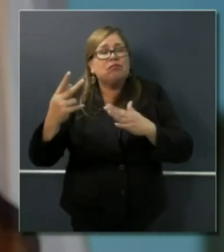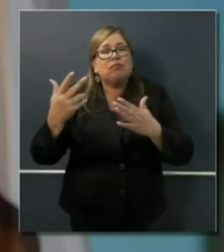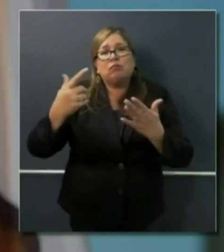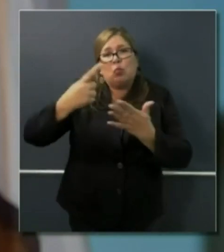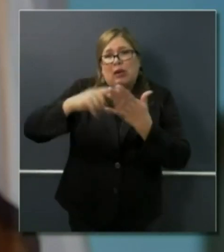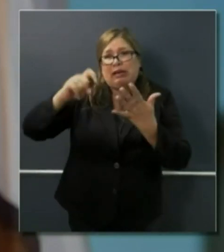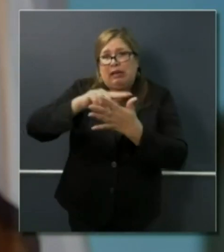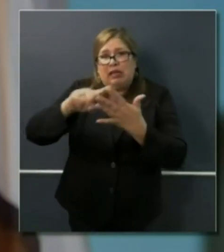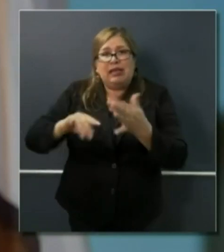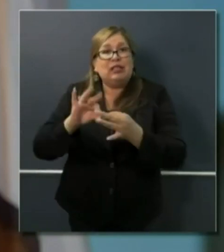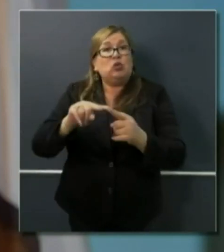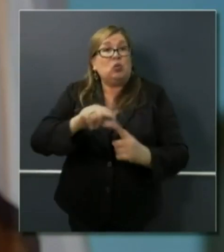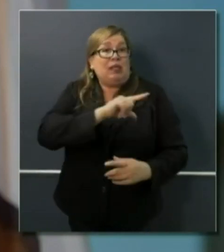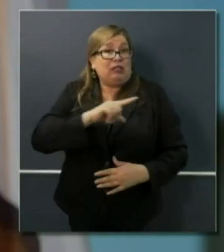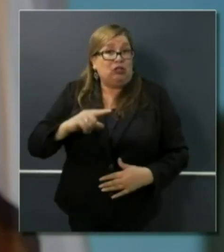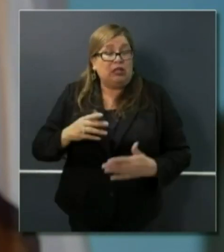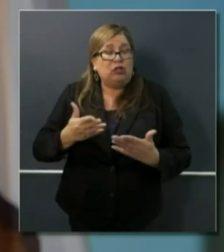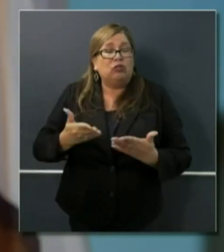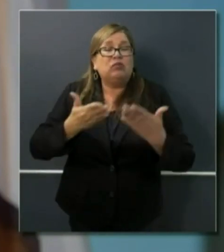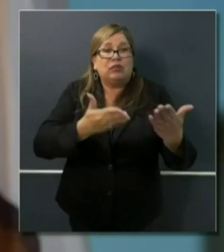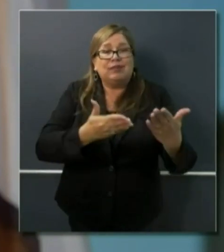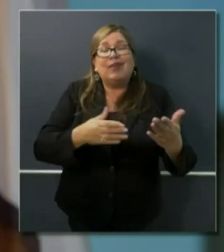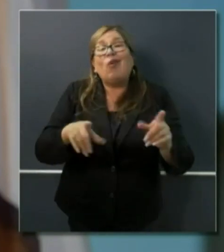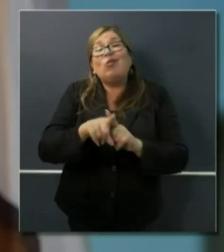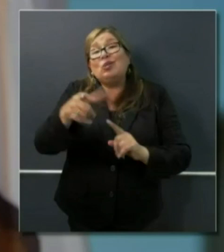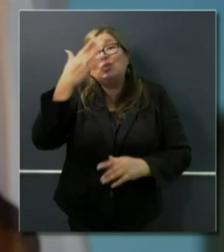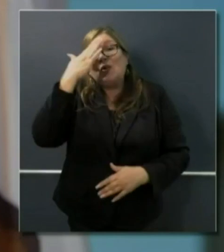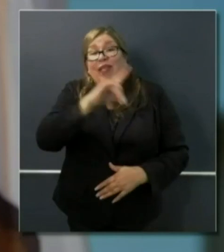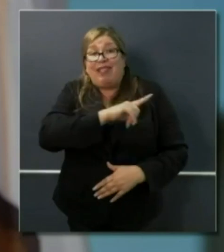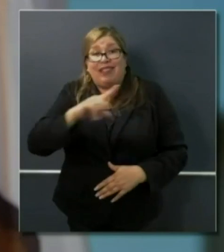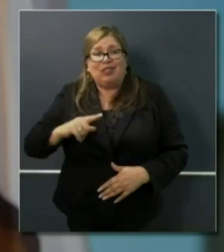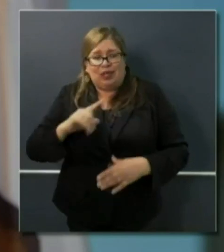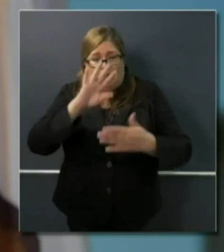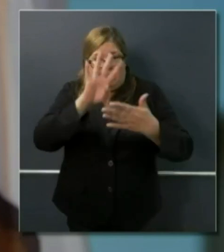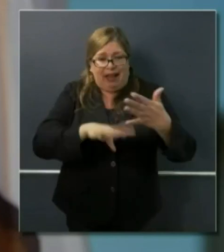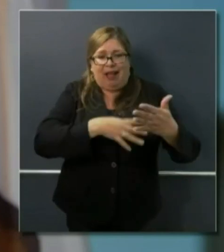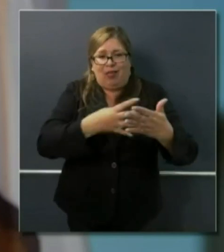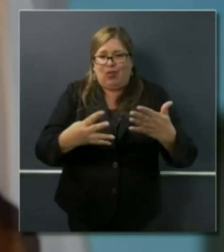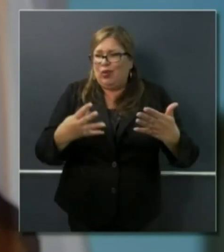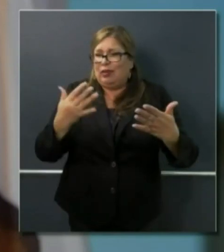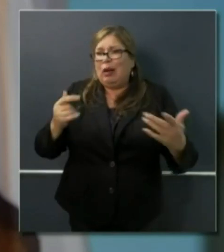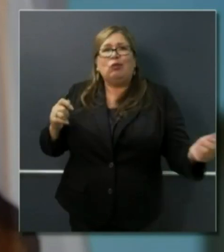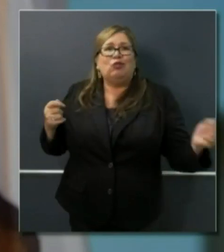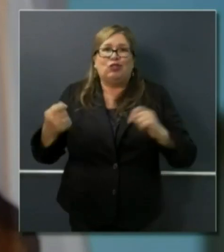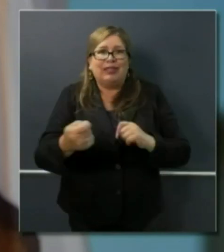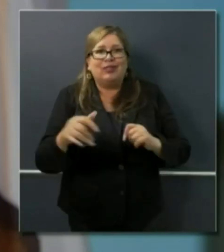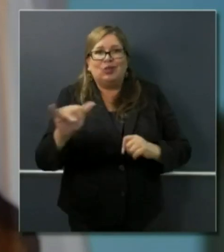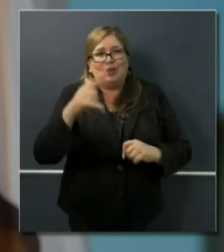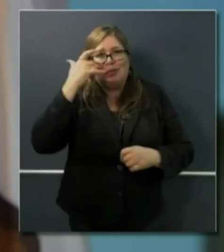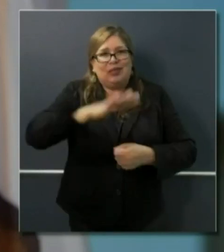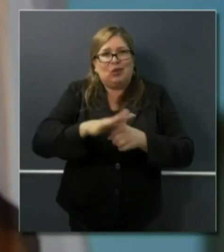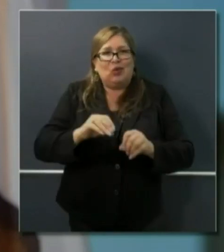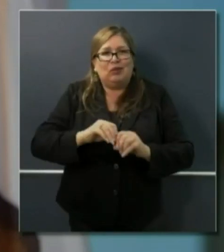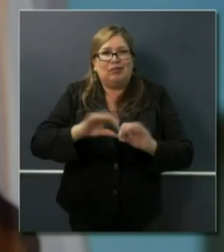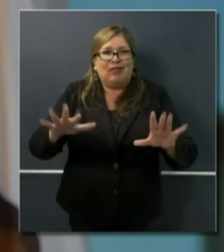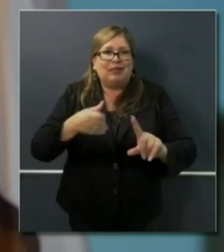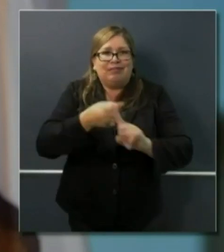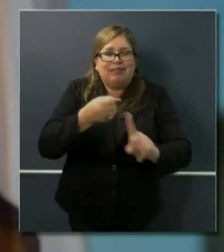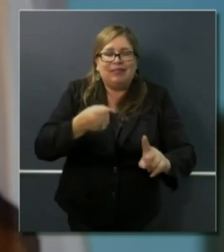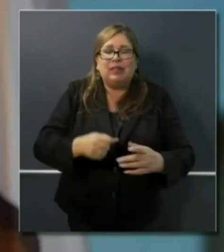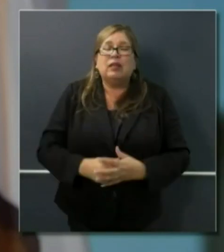and the legislative calendar, which, as you know, has substantially changed as a consequence. So we're in constant contact and communication.